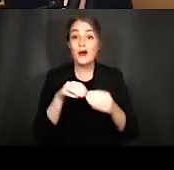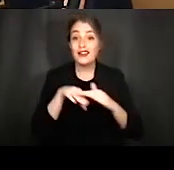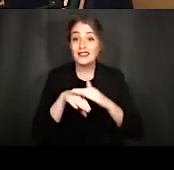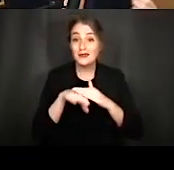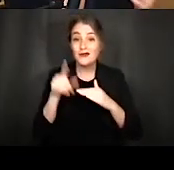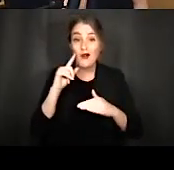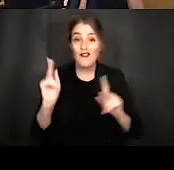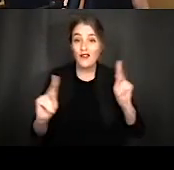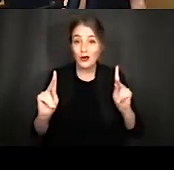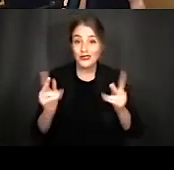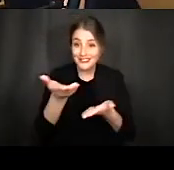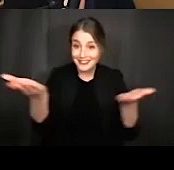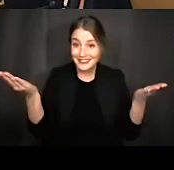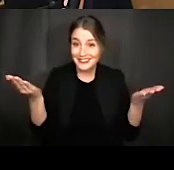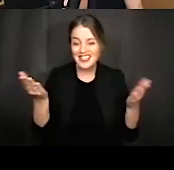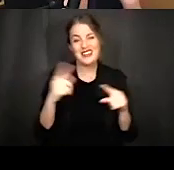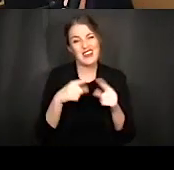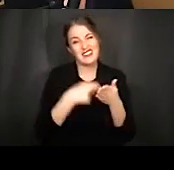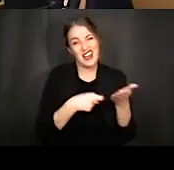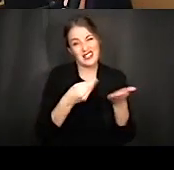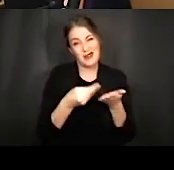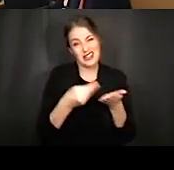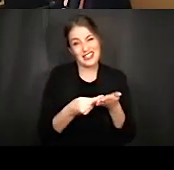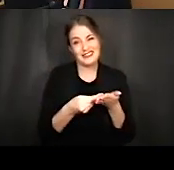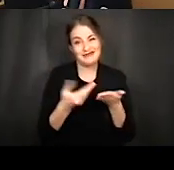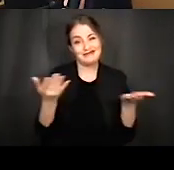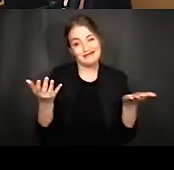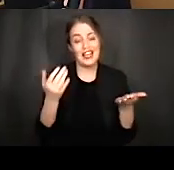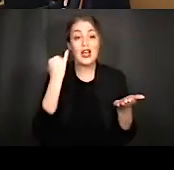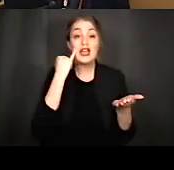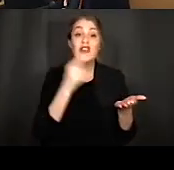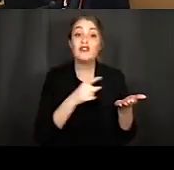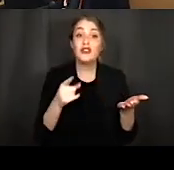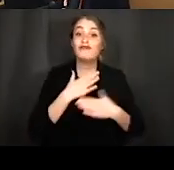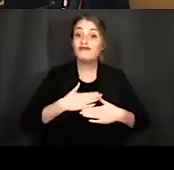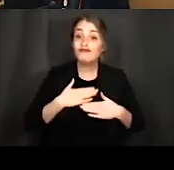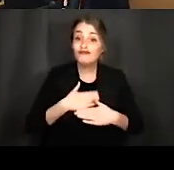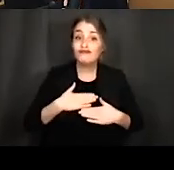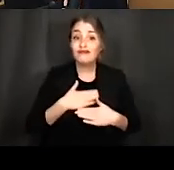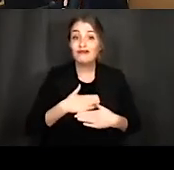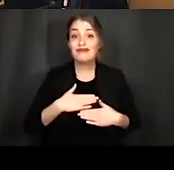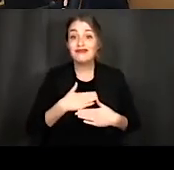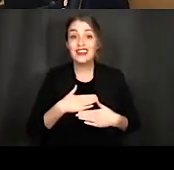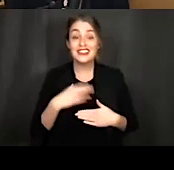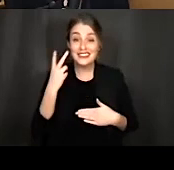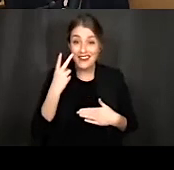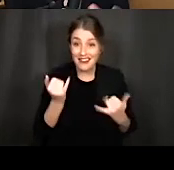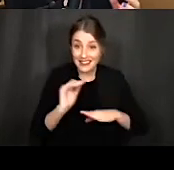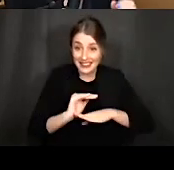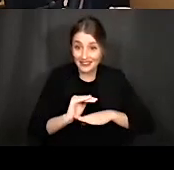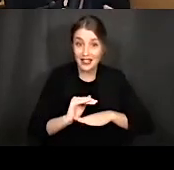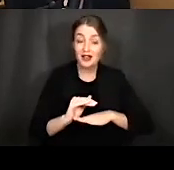to folks but it costs money to put on and so if you have enjoyed what you like this or what you saw this evening